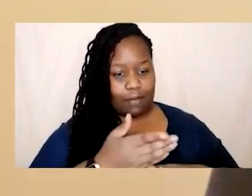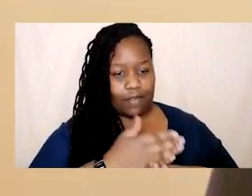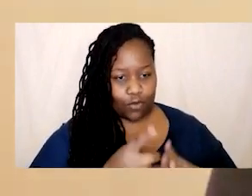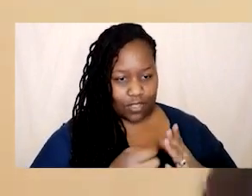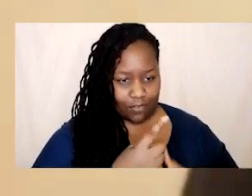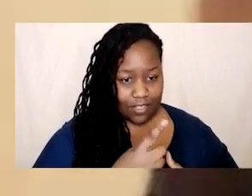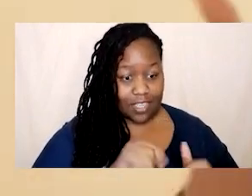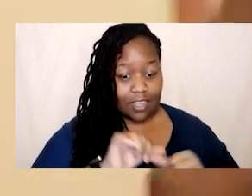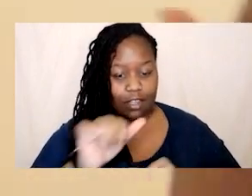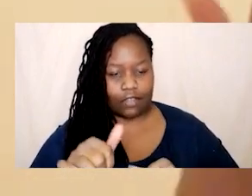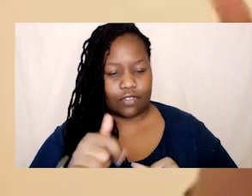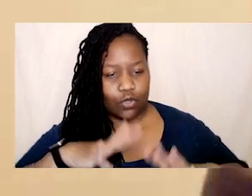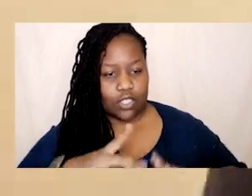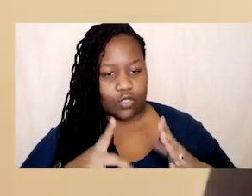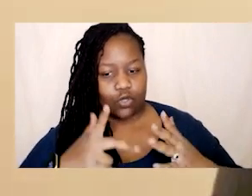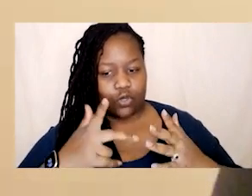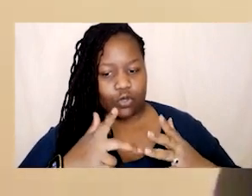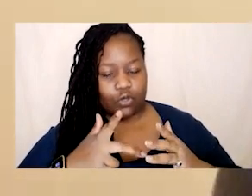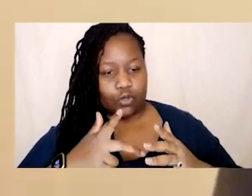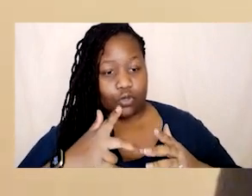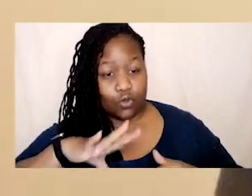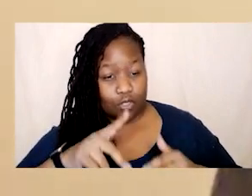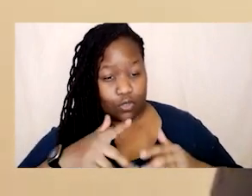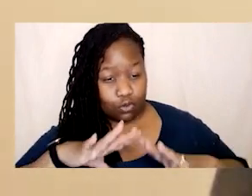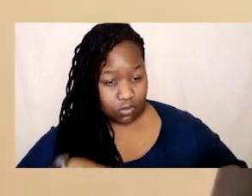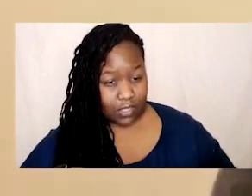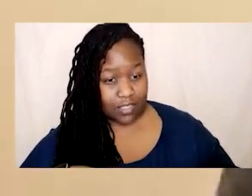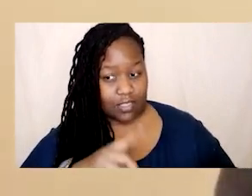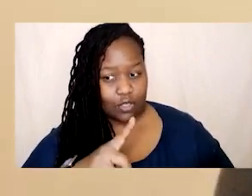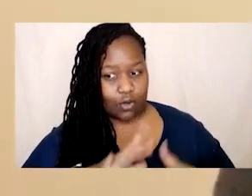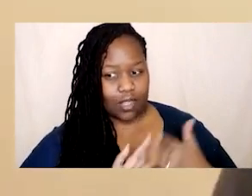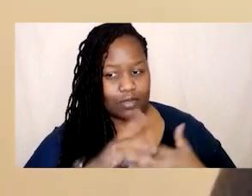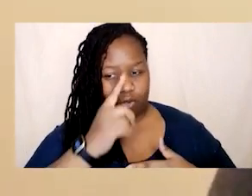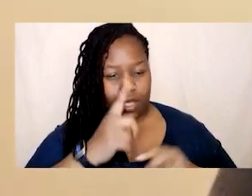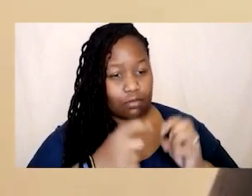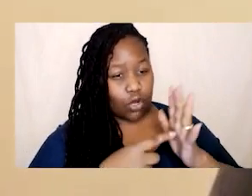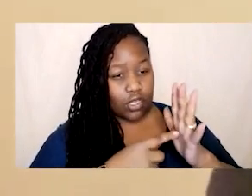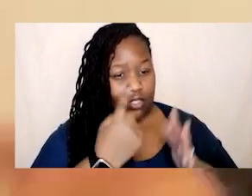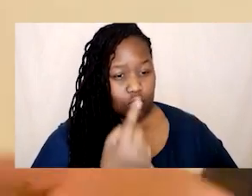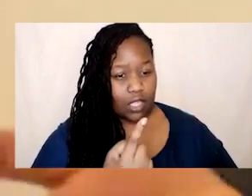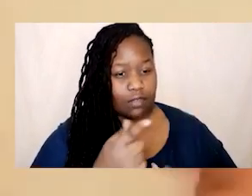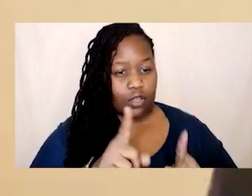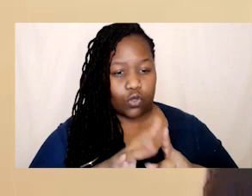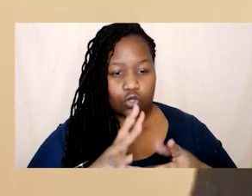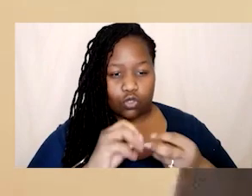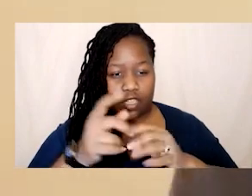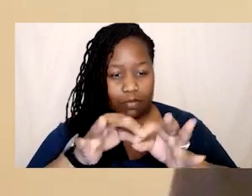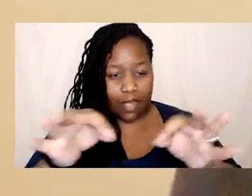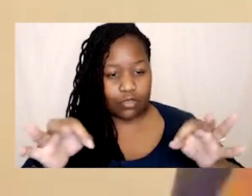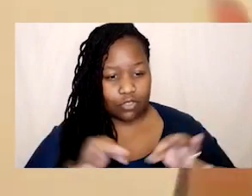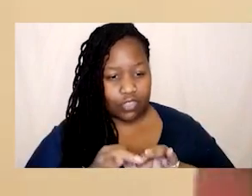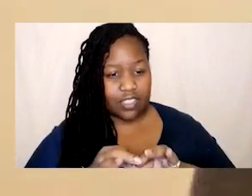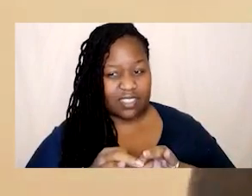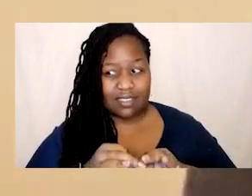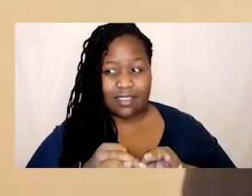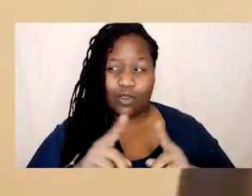you can prioritize yourself and your boundaries um with a bit of creativity and talking to people